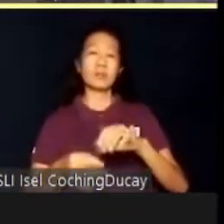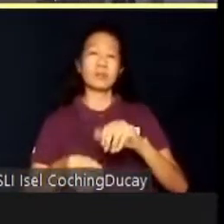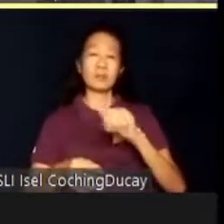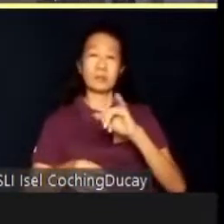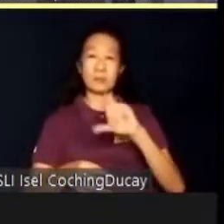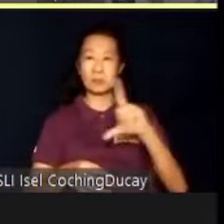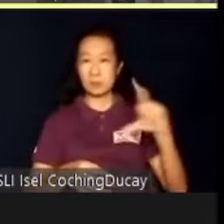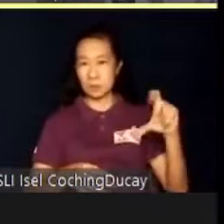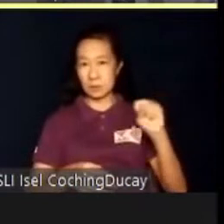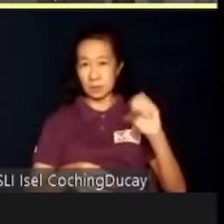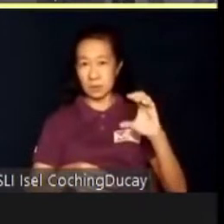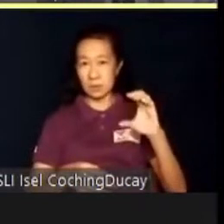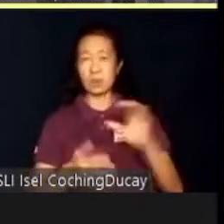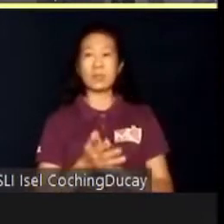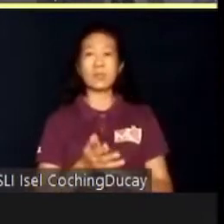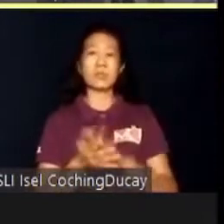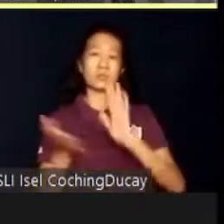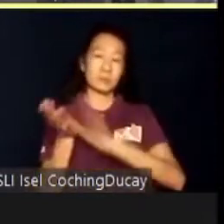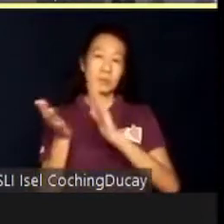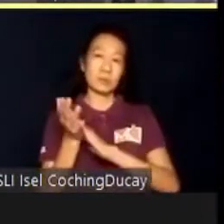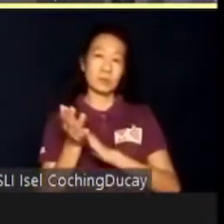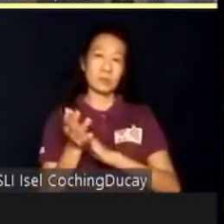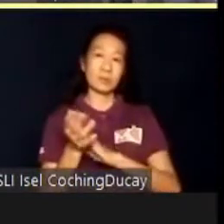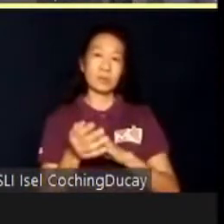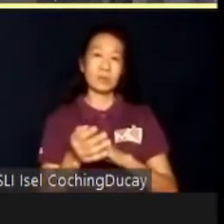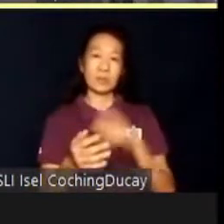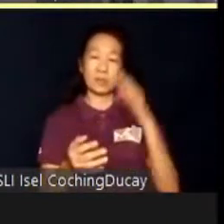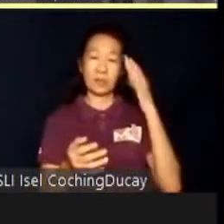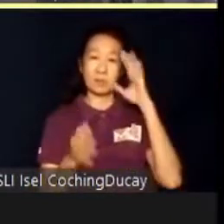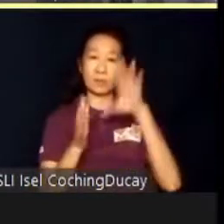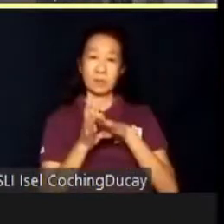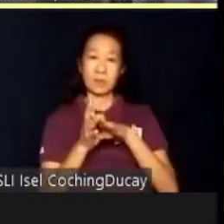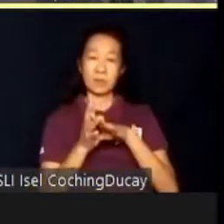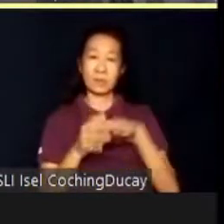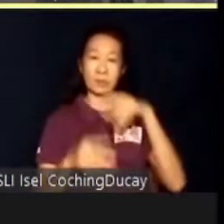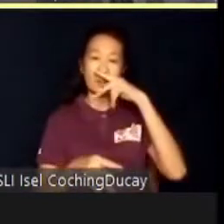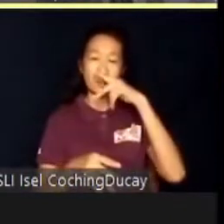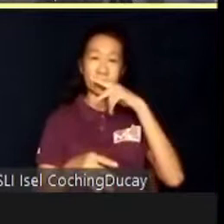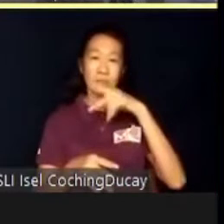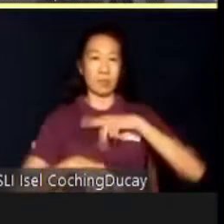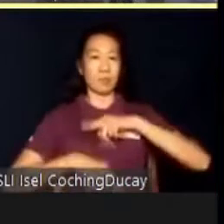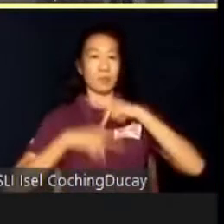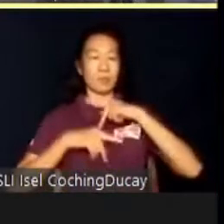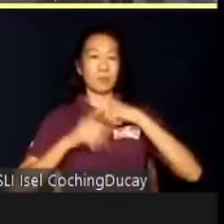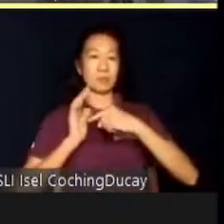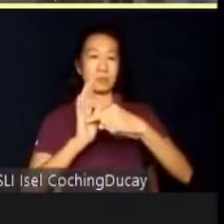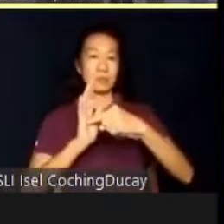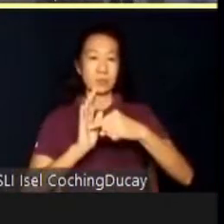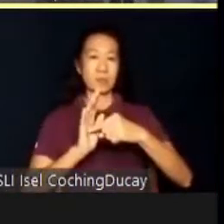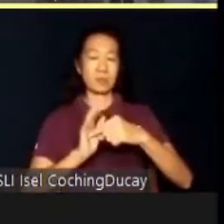Academia Progressiva de Manila. In the photo, you see kids proudly showing their pinked pointer finger